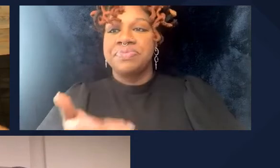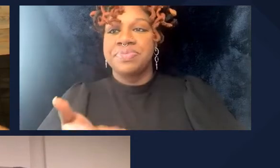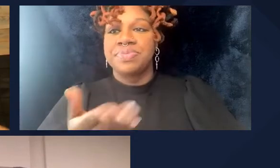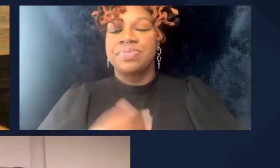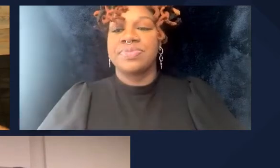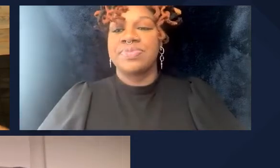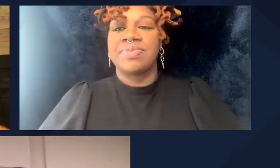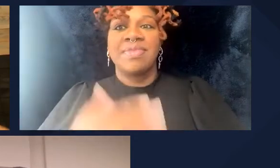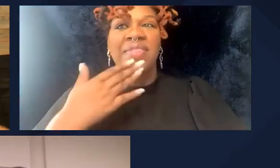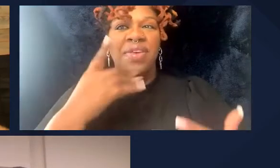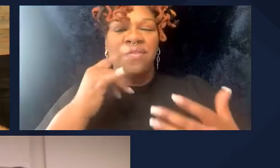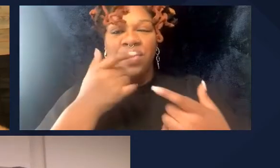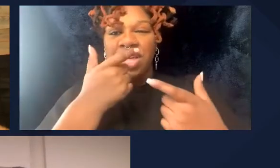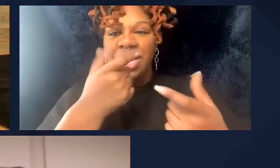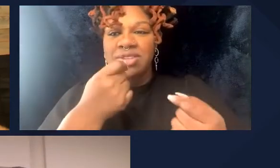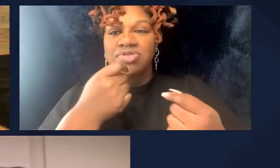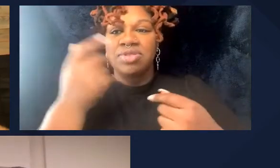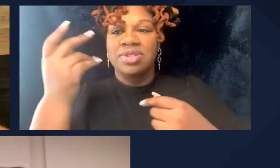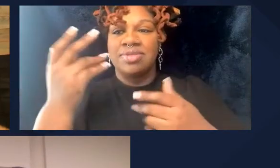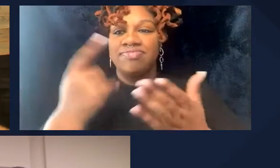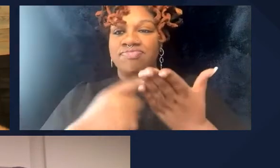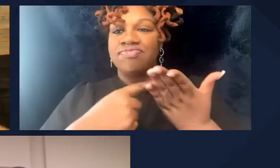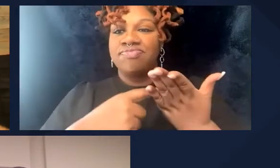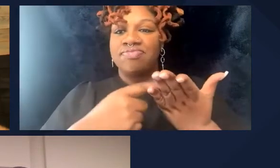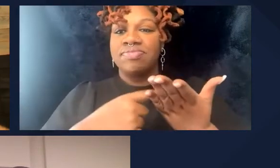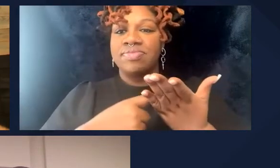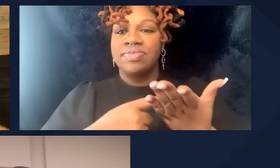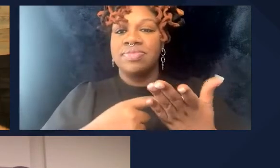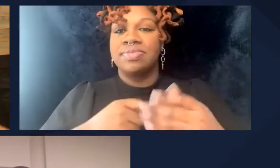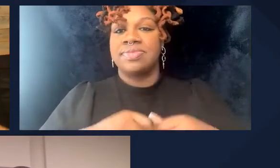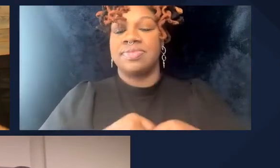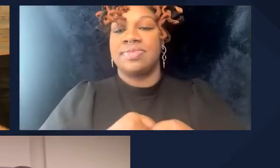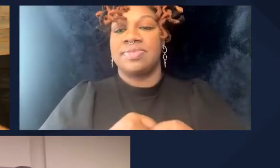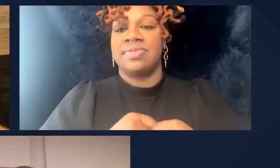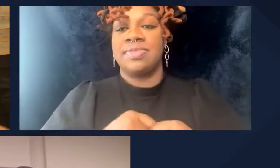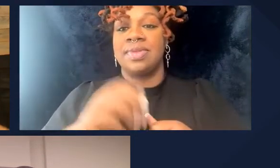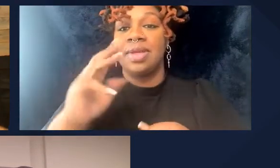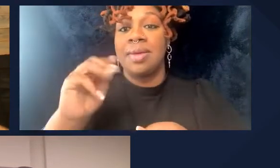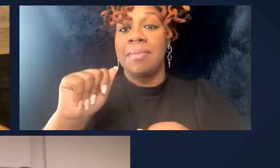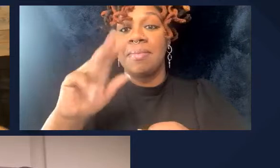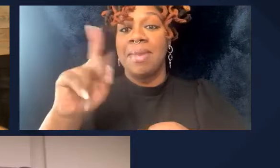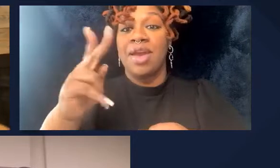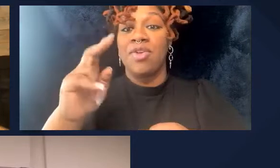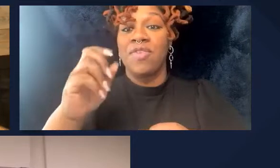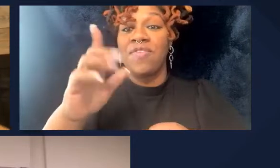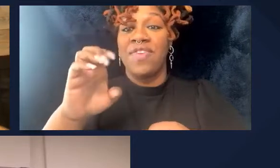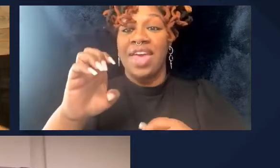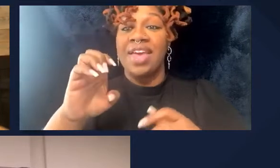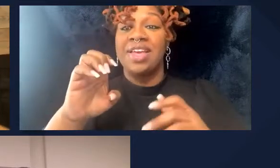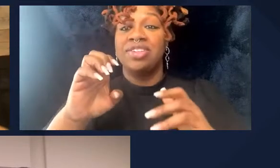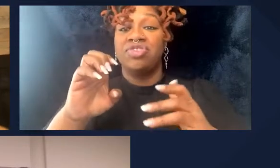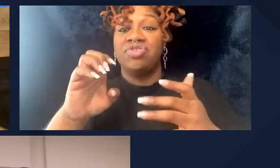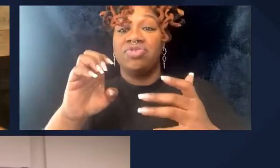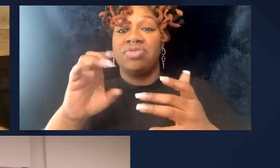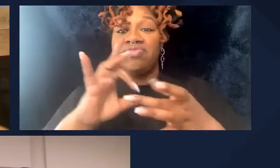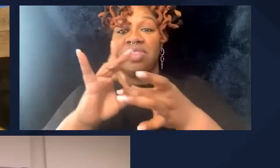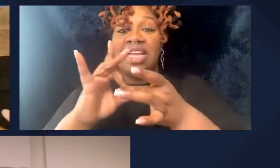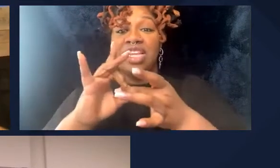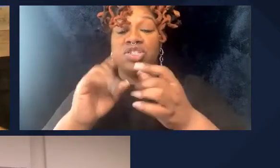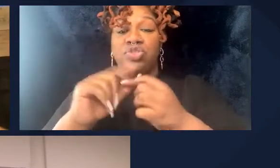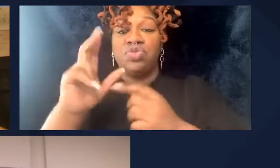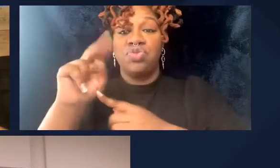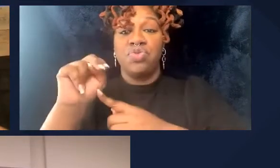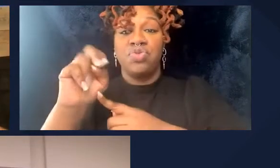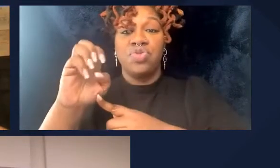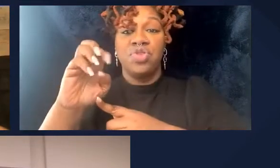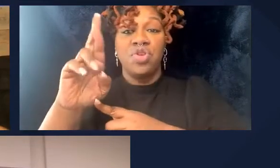Is this kind of macrophage inflammation associated with other neuroinflammatory conditions? It is. There are culprits to broadly